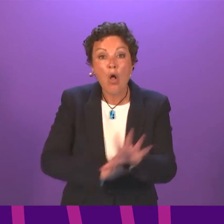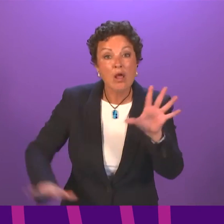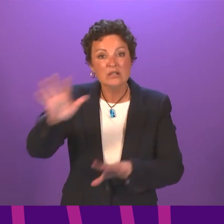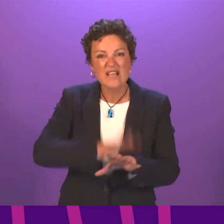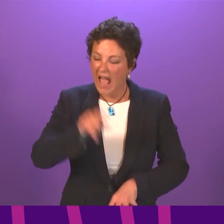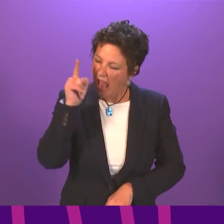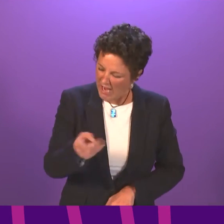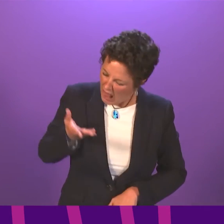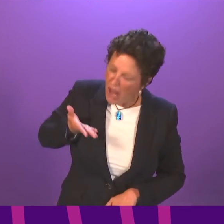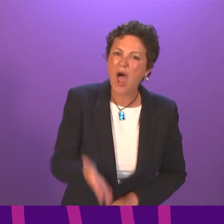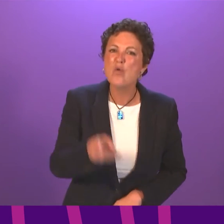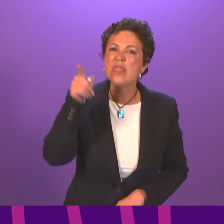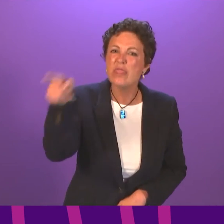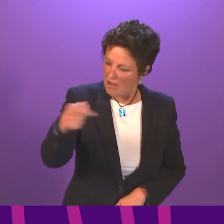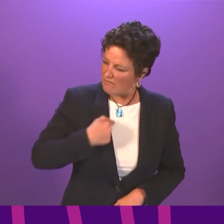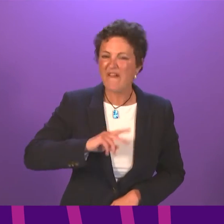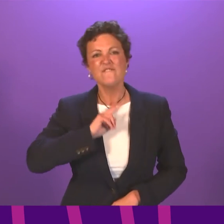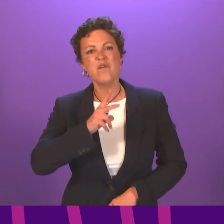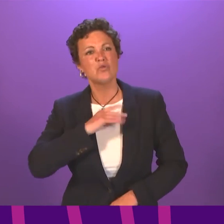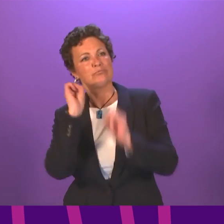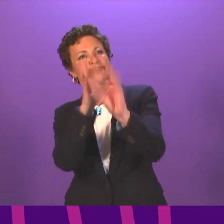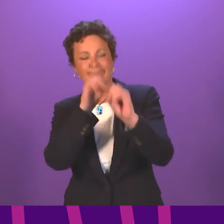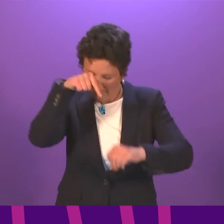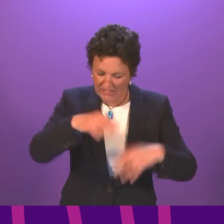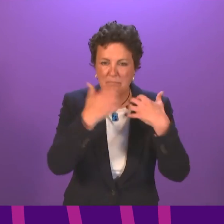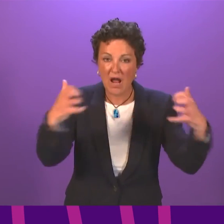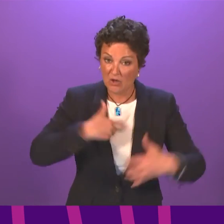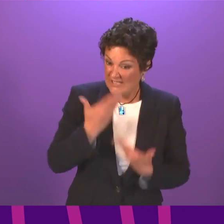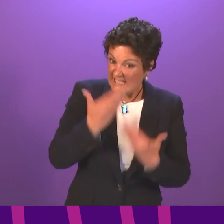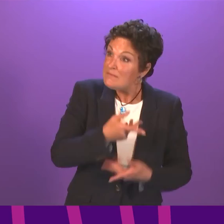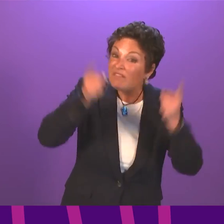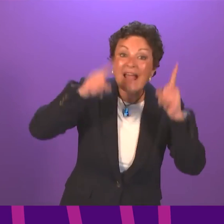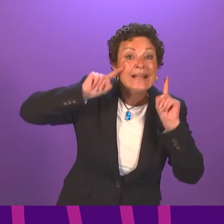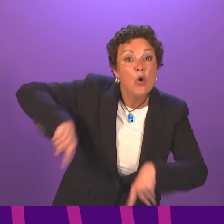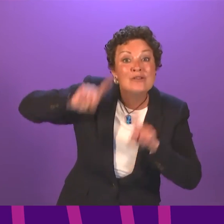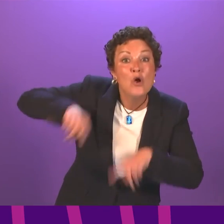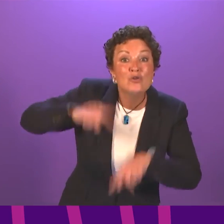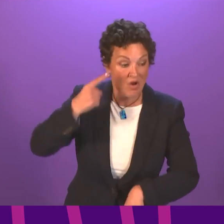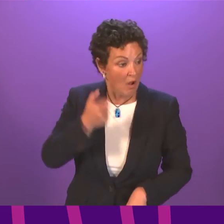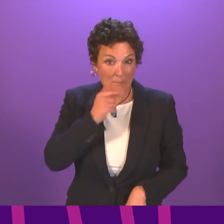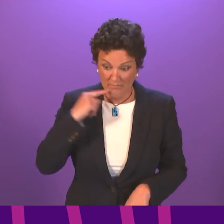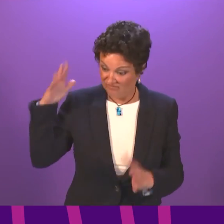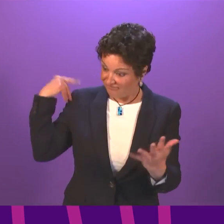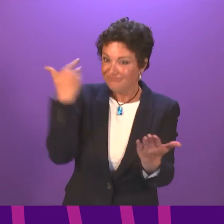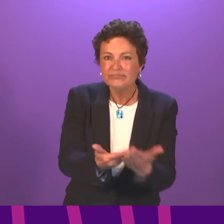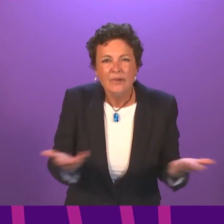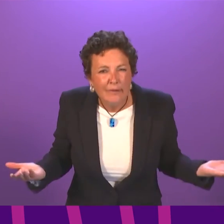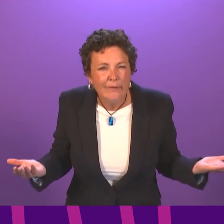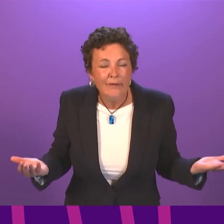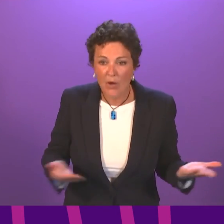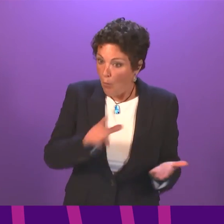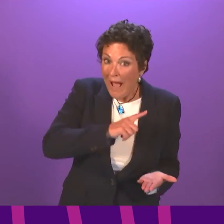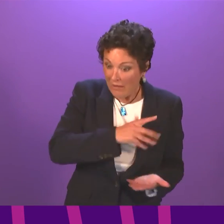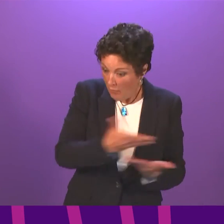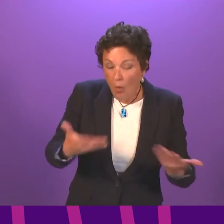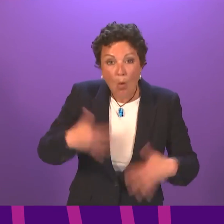giving them a voice in this parliament because they seem to be ignored consistently by the First Minister and her government. Because the only thing that